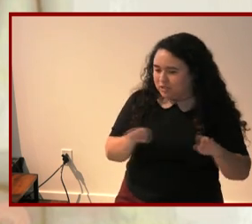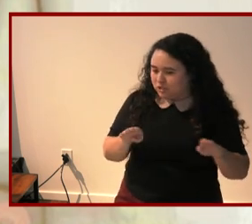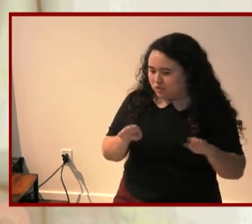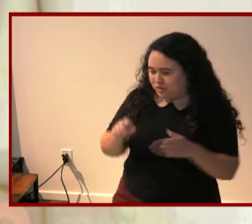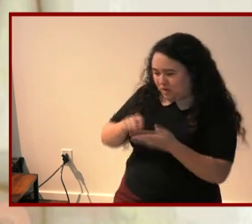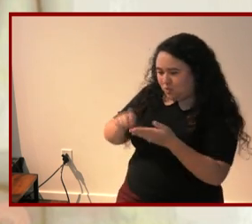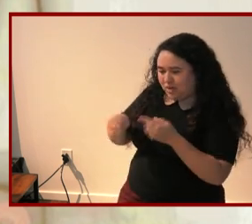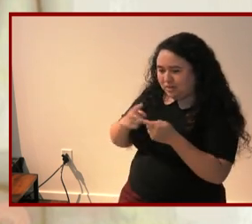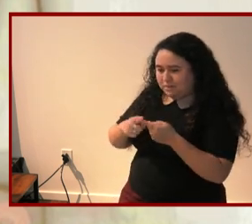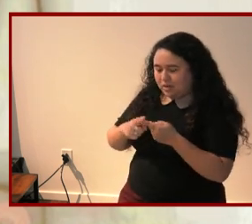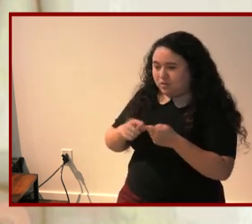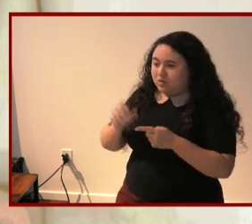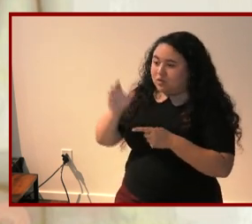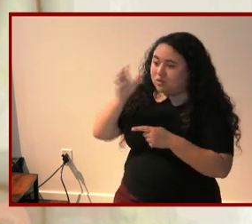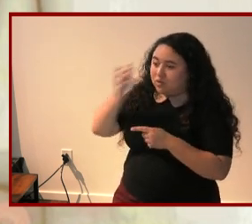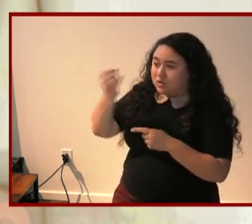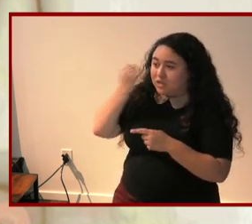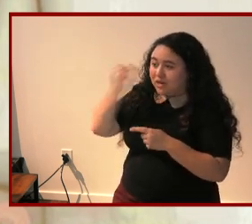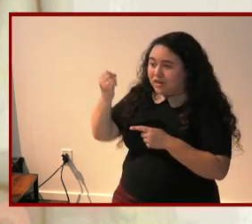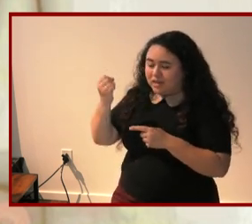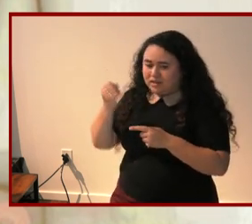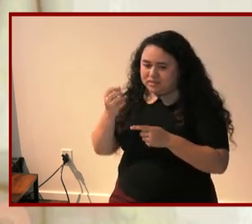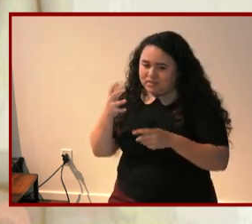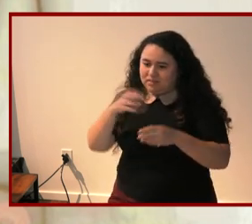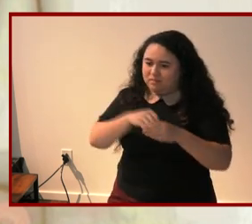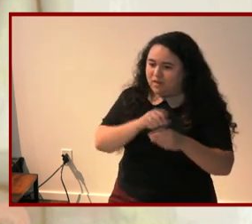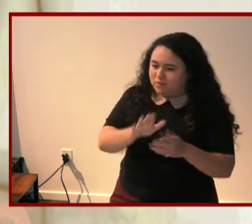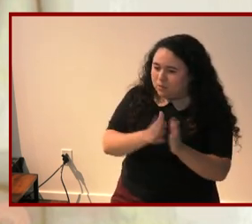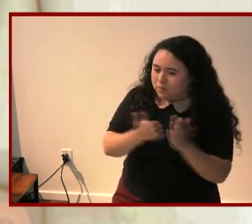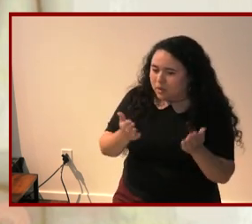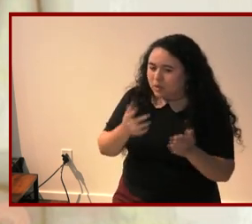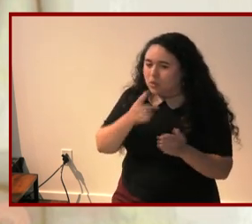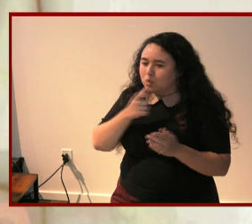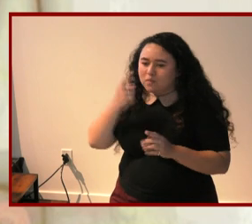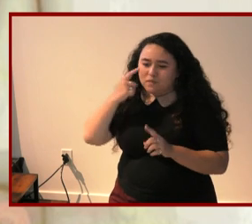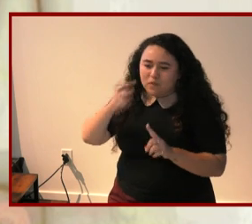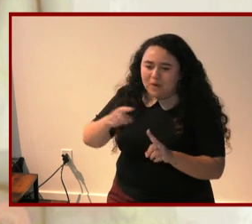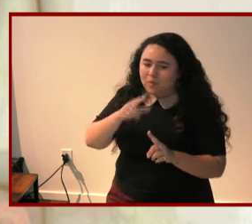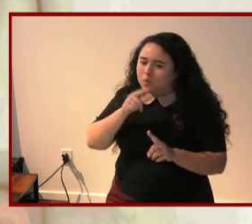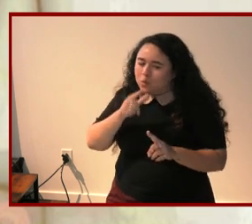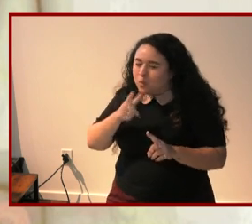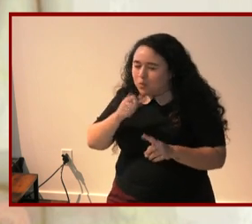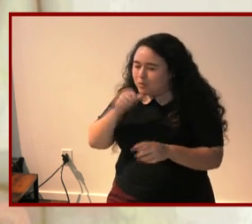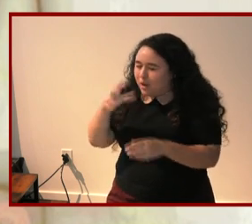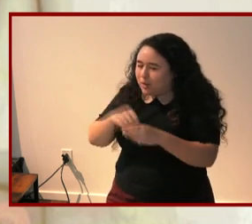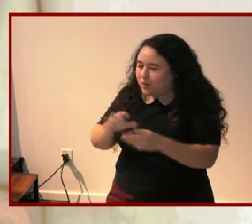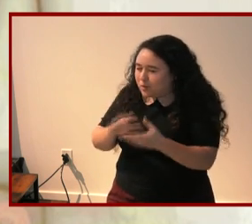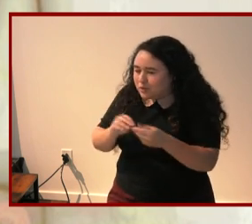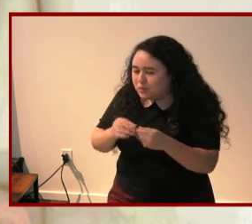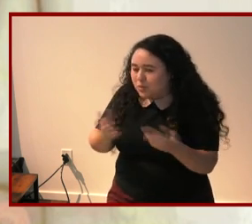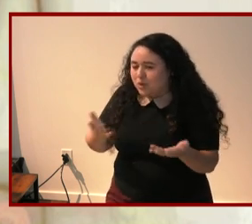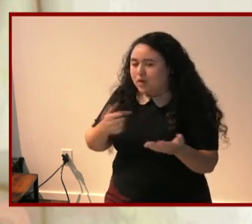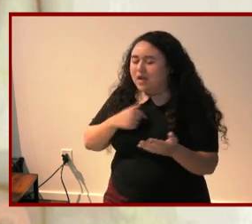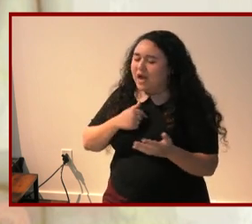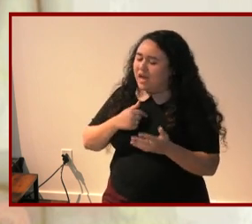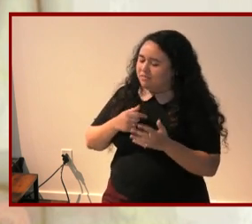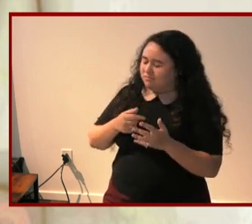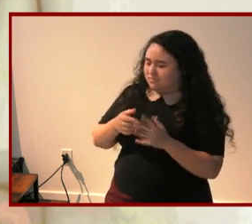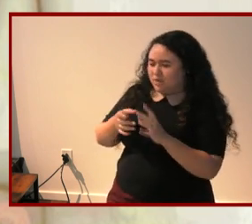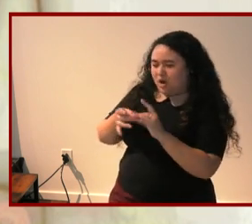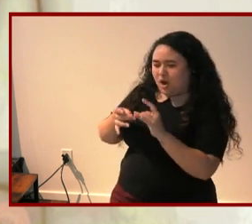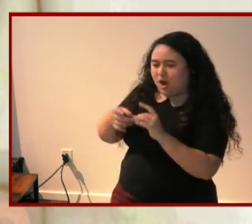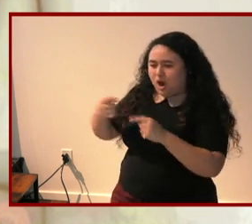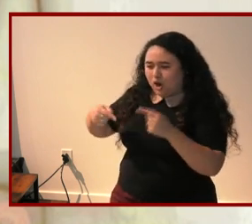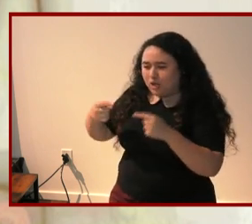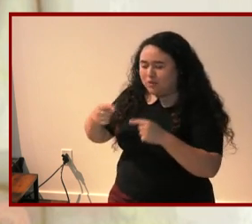ideas are being replicated who is this for who does not get to be included in these stories and i argue in the book that the narratives